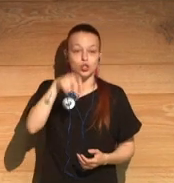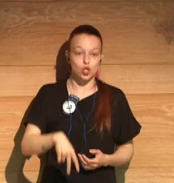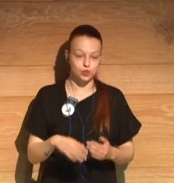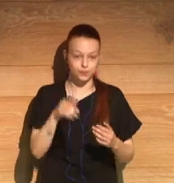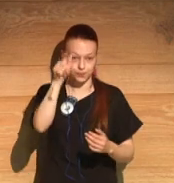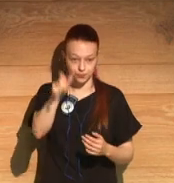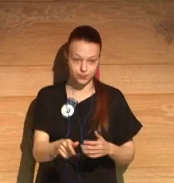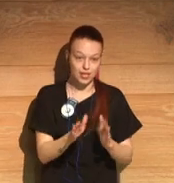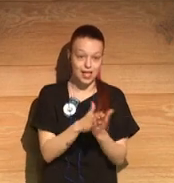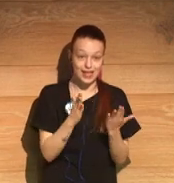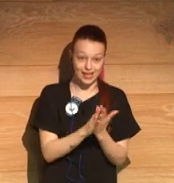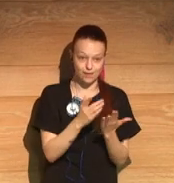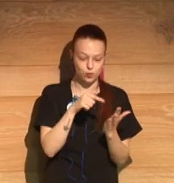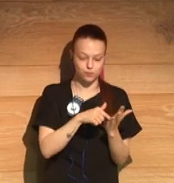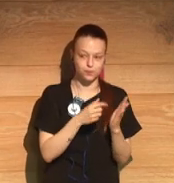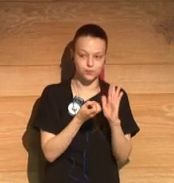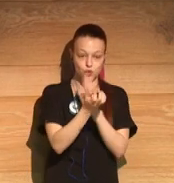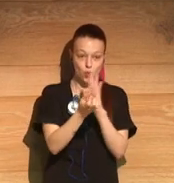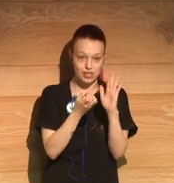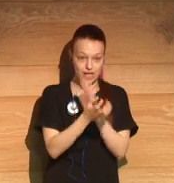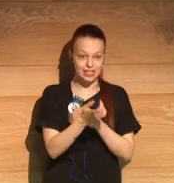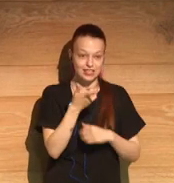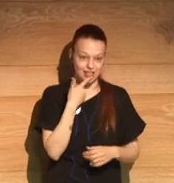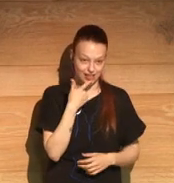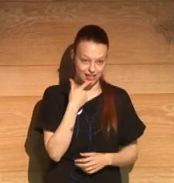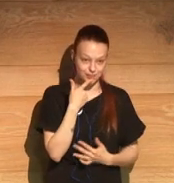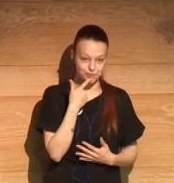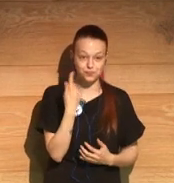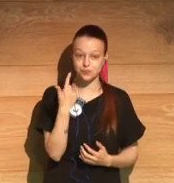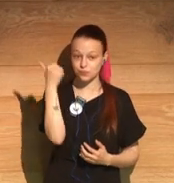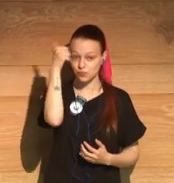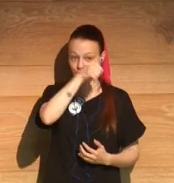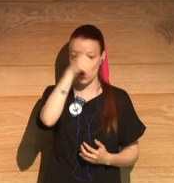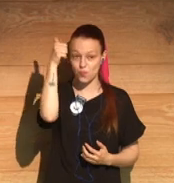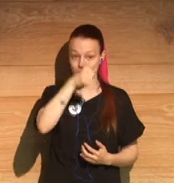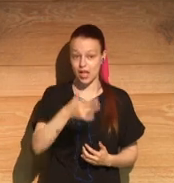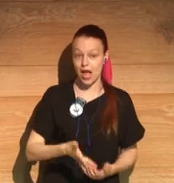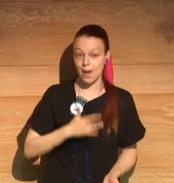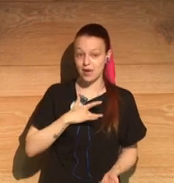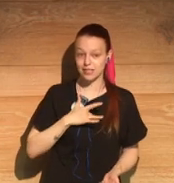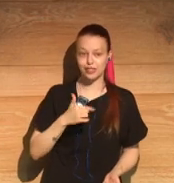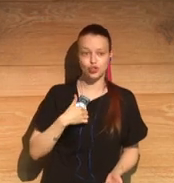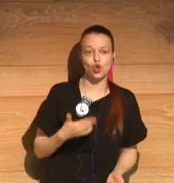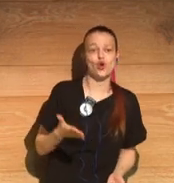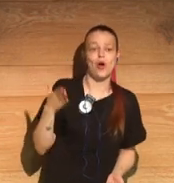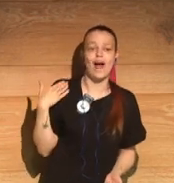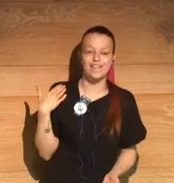John, in the book, you say that you loved a man whom